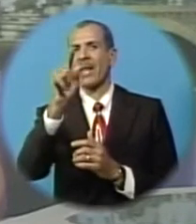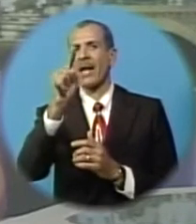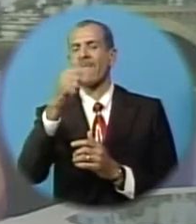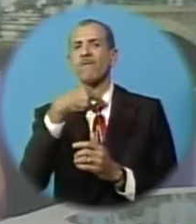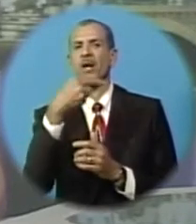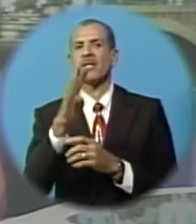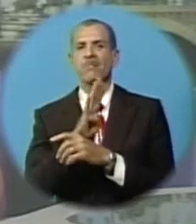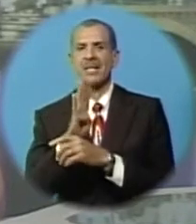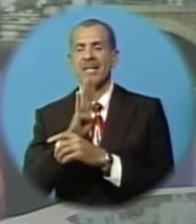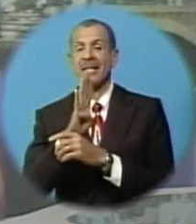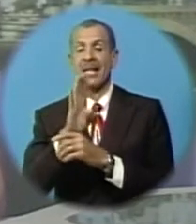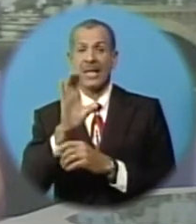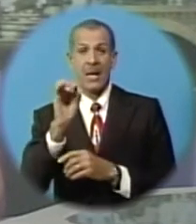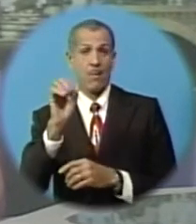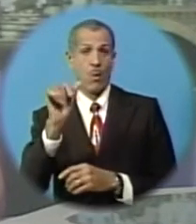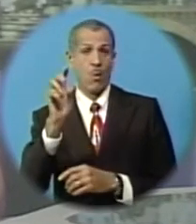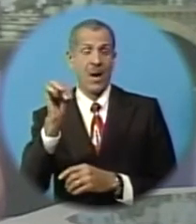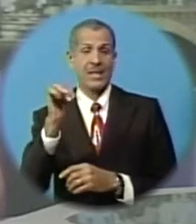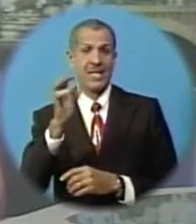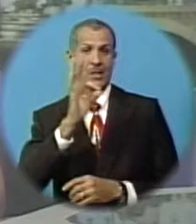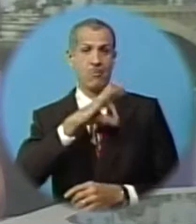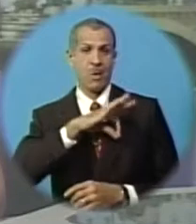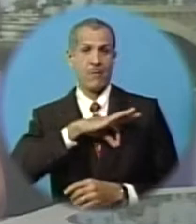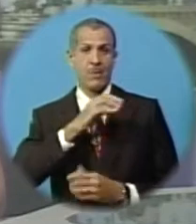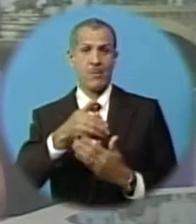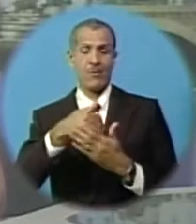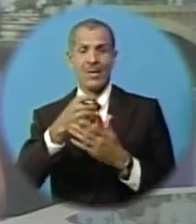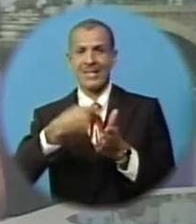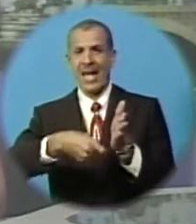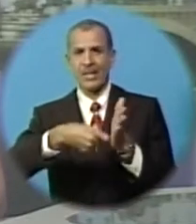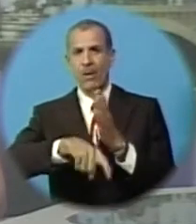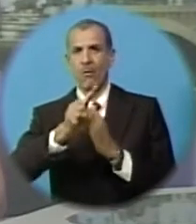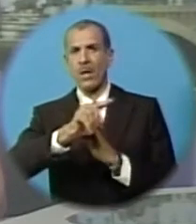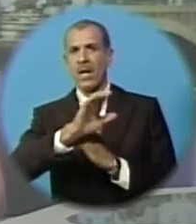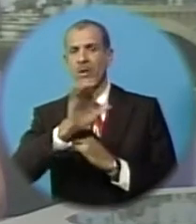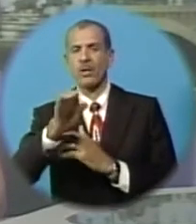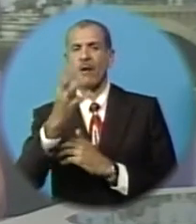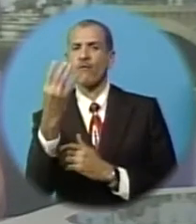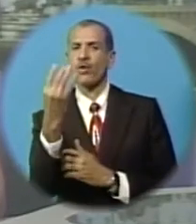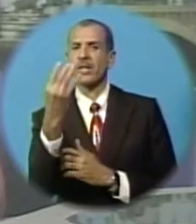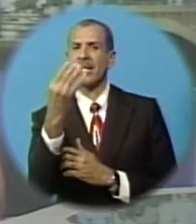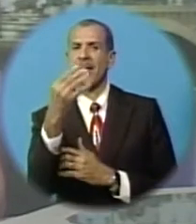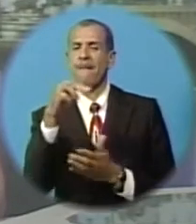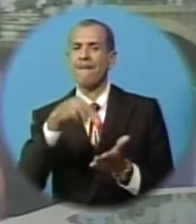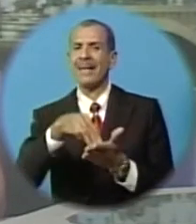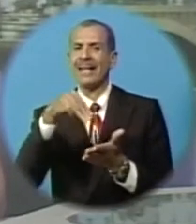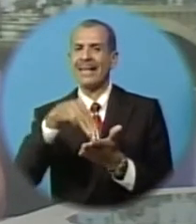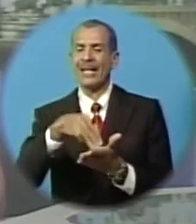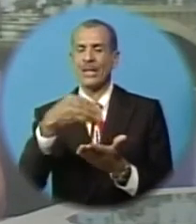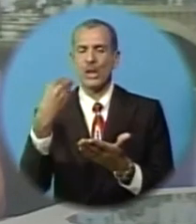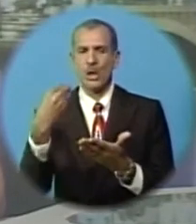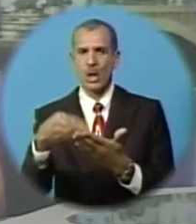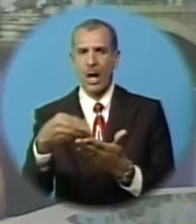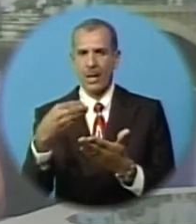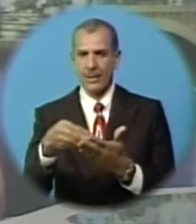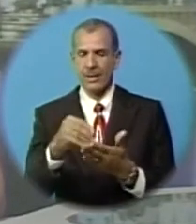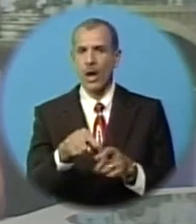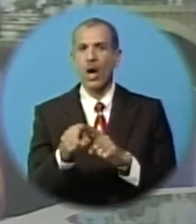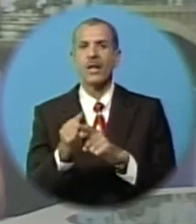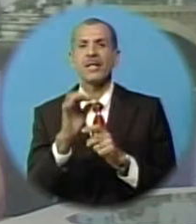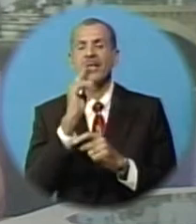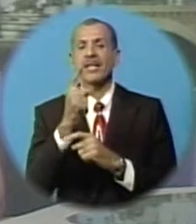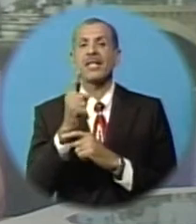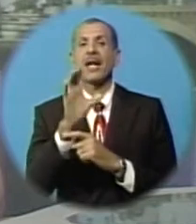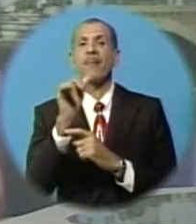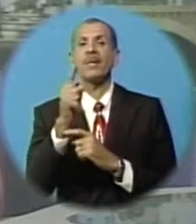Barbados Limited has recorded a profit before tax of $114 million. In addition, commenting on the